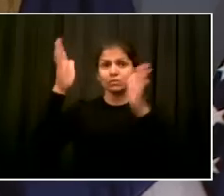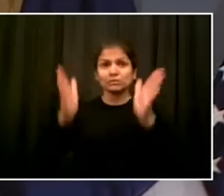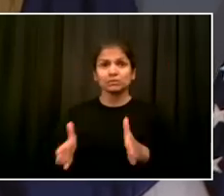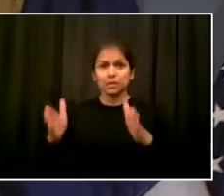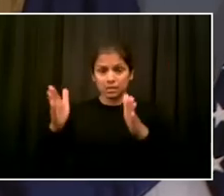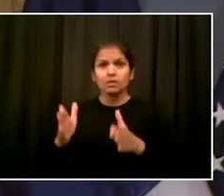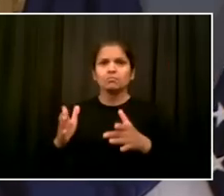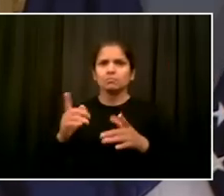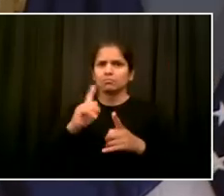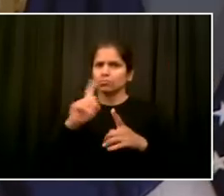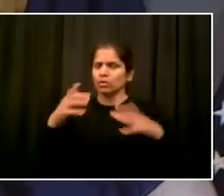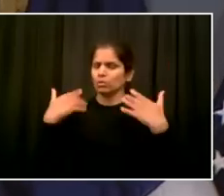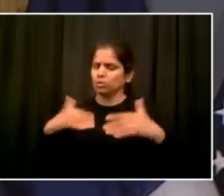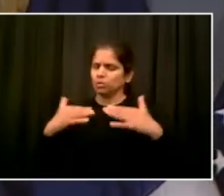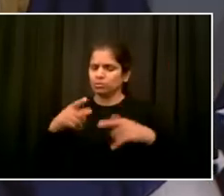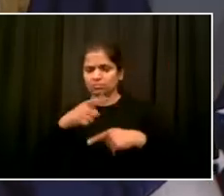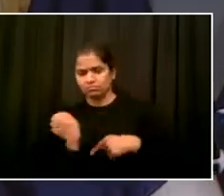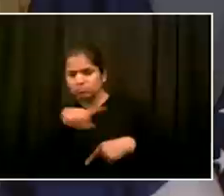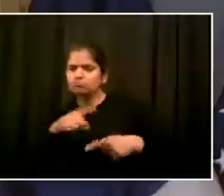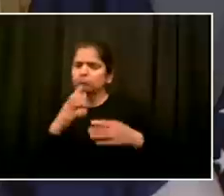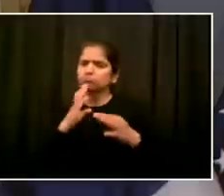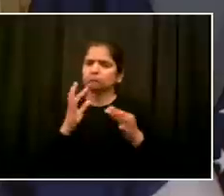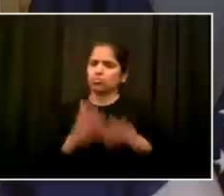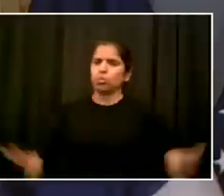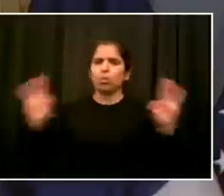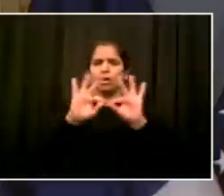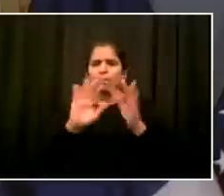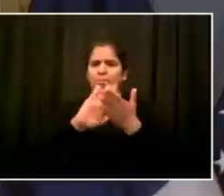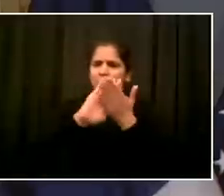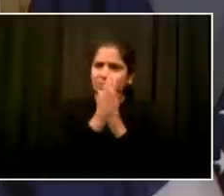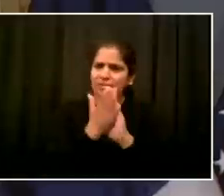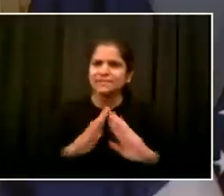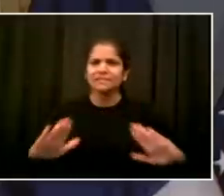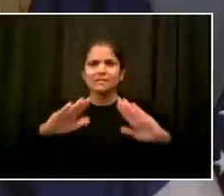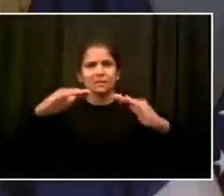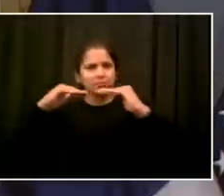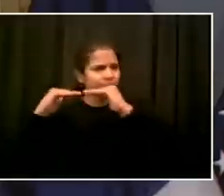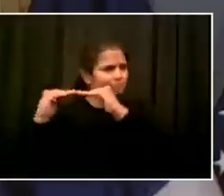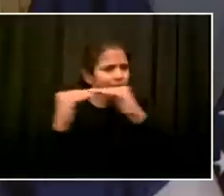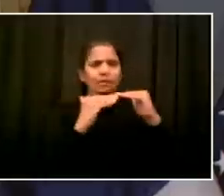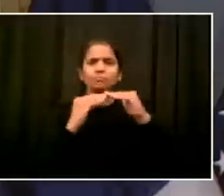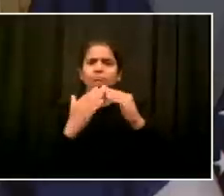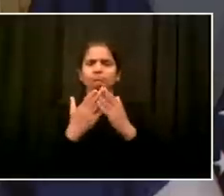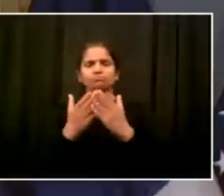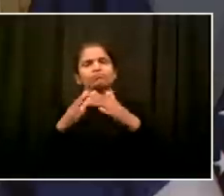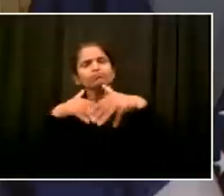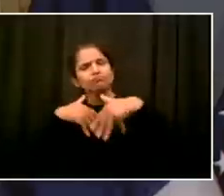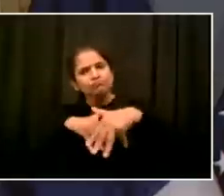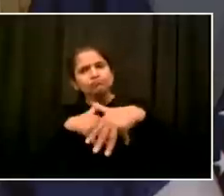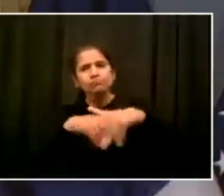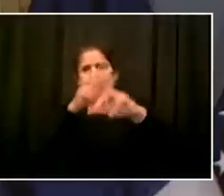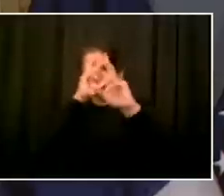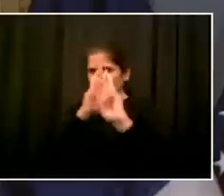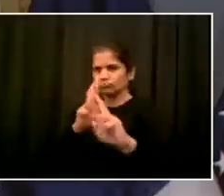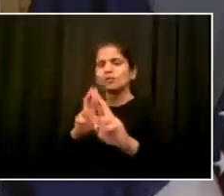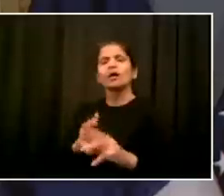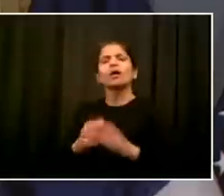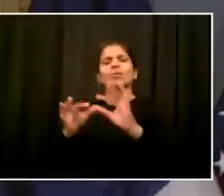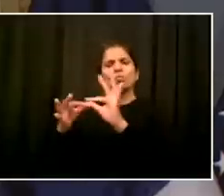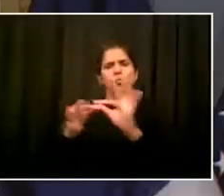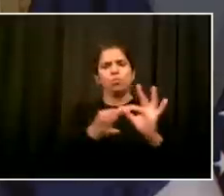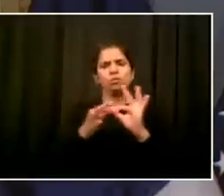appropriate. But I want to be clear that where that was not the case, we rightly have a higher standard for the police,